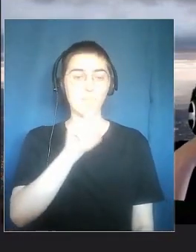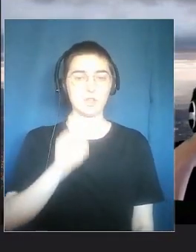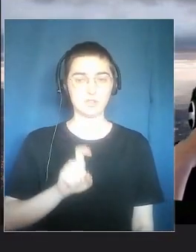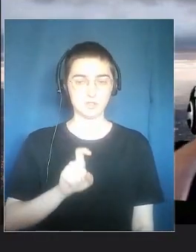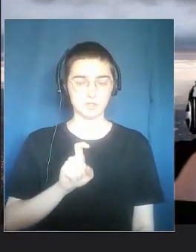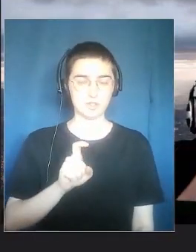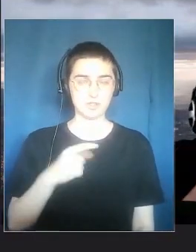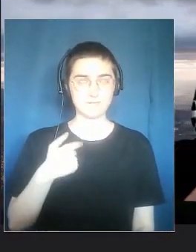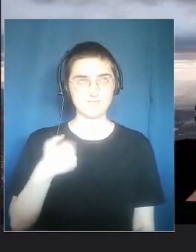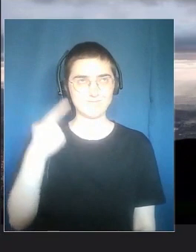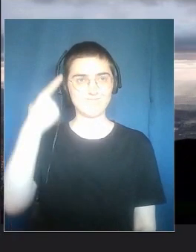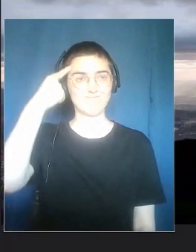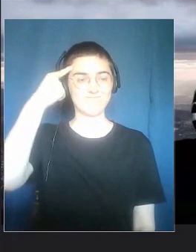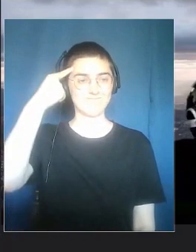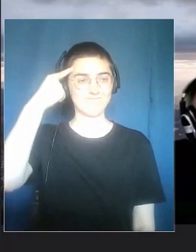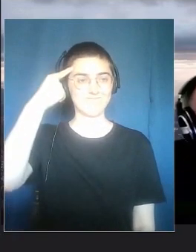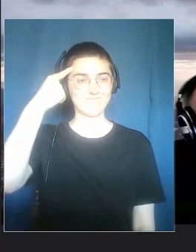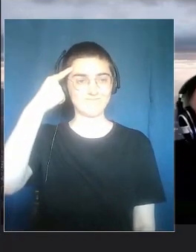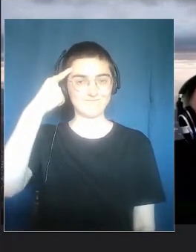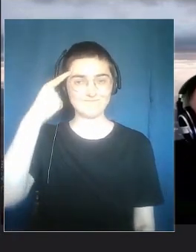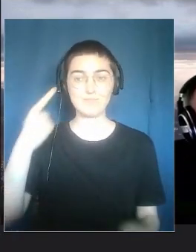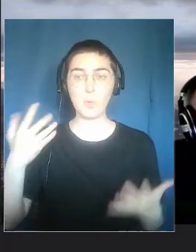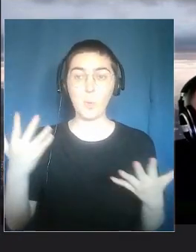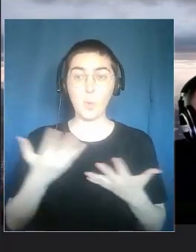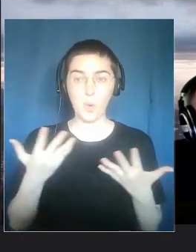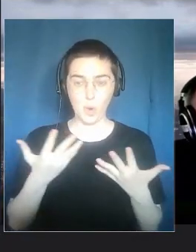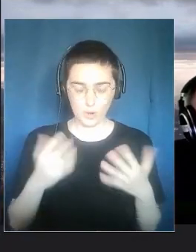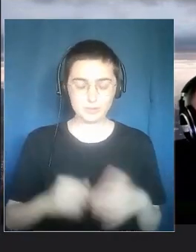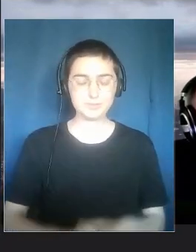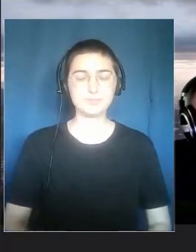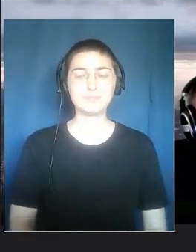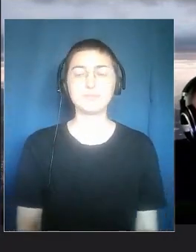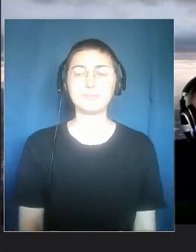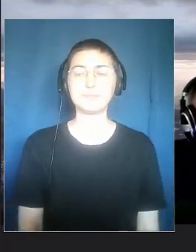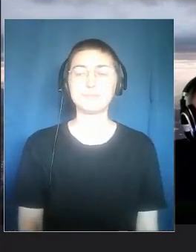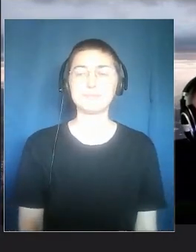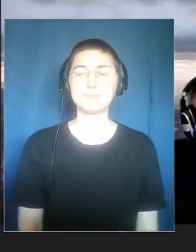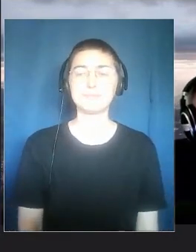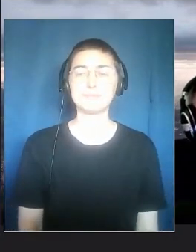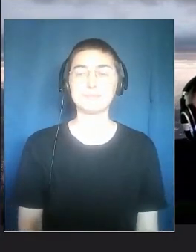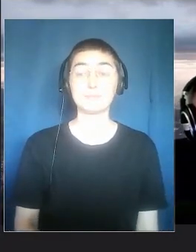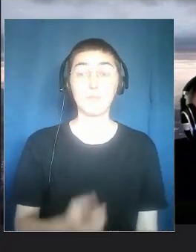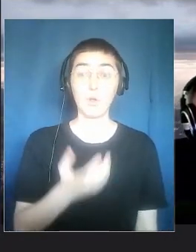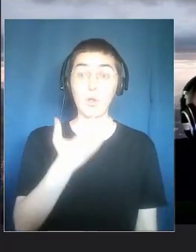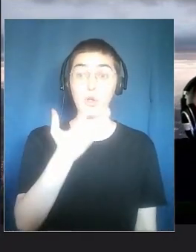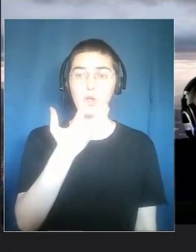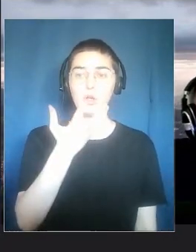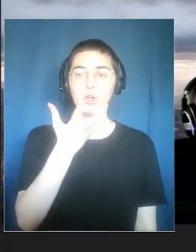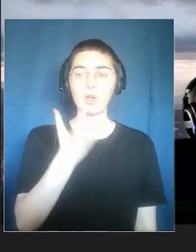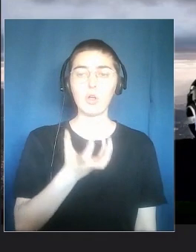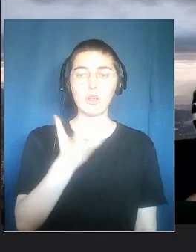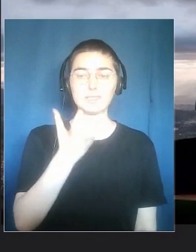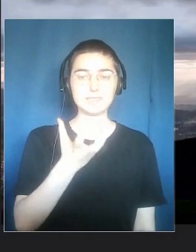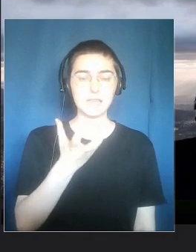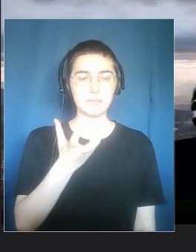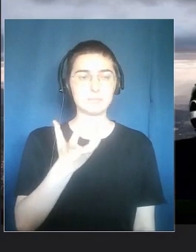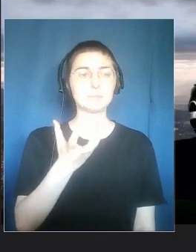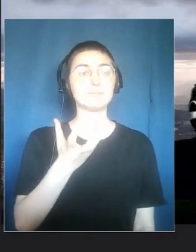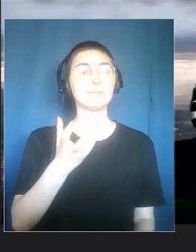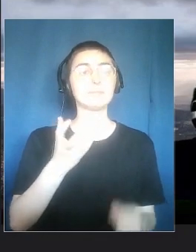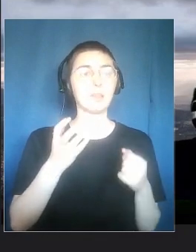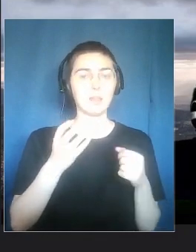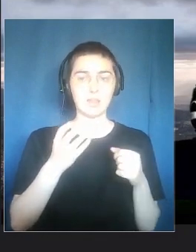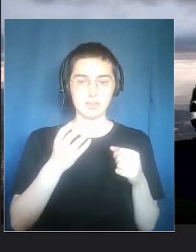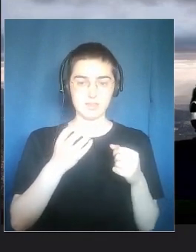So great. The first question we wanted to ask